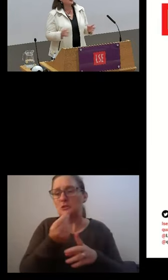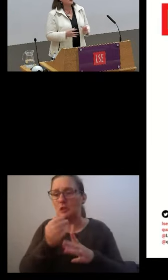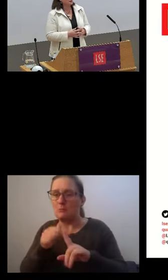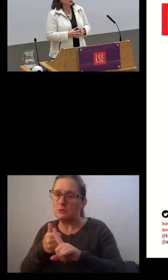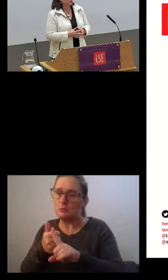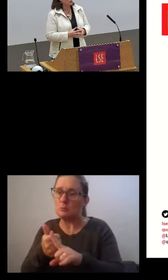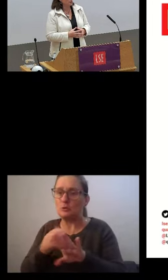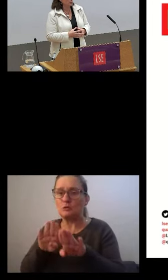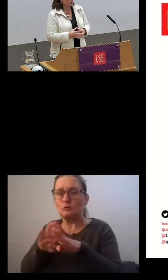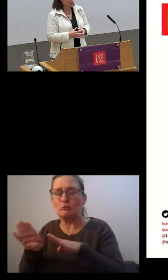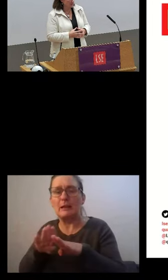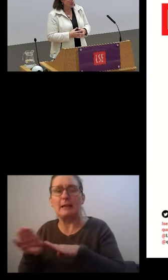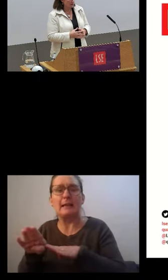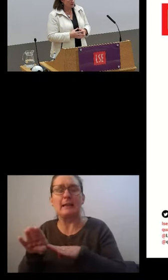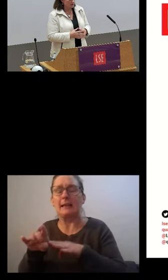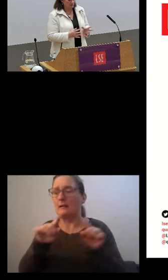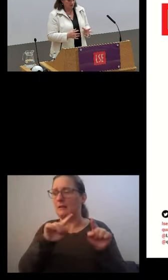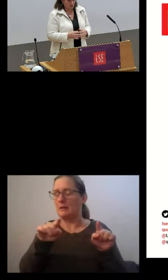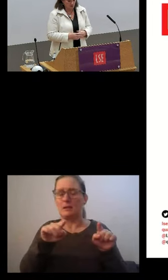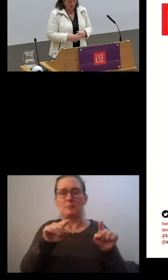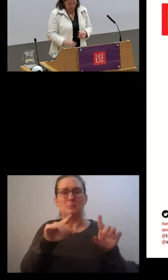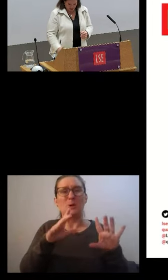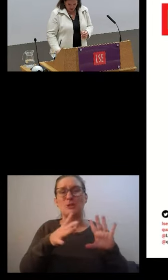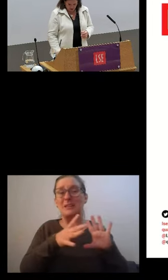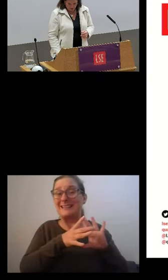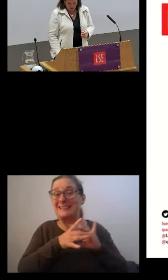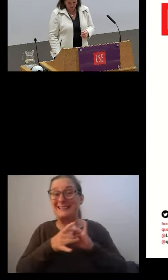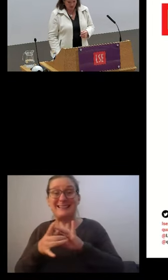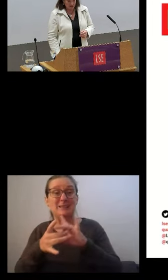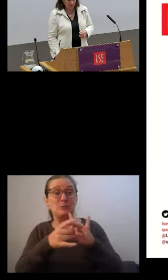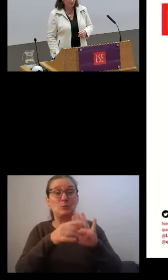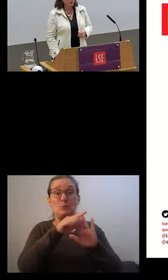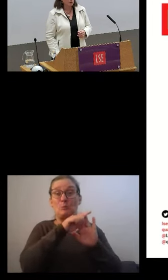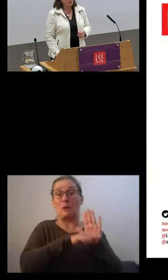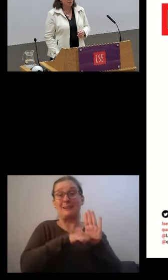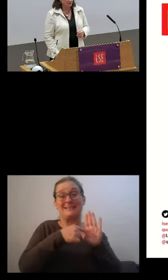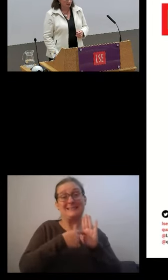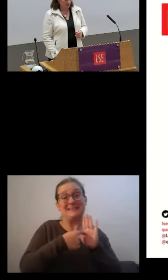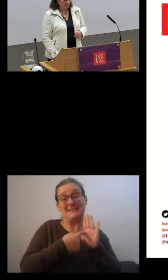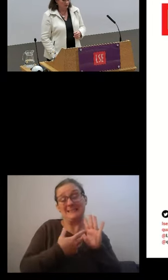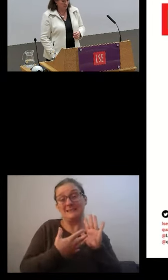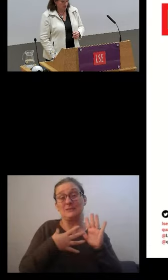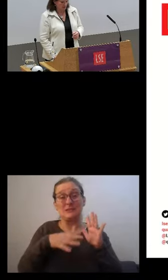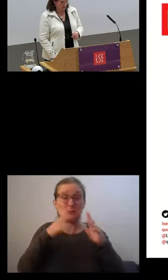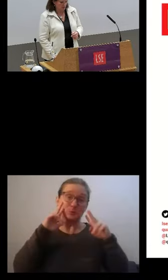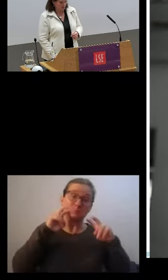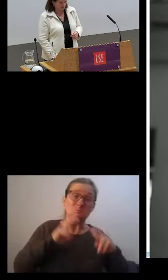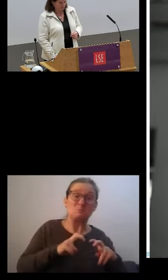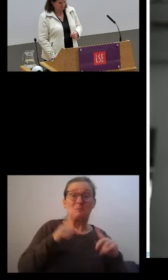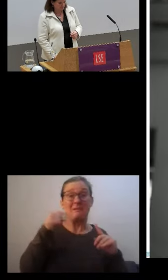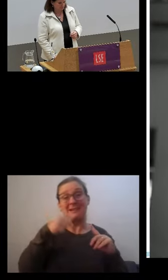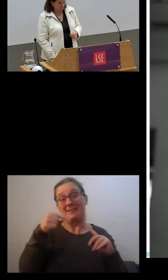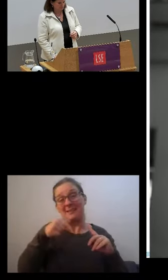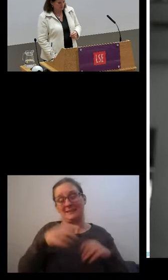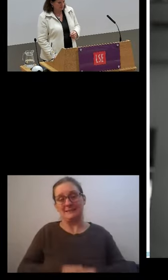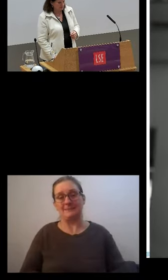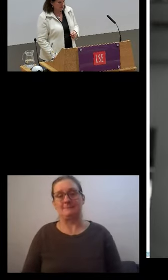linked across policy silos. So that's one of the areas that needs to be looked at in this context as well.